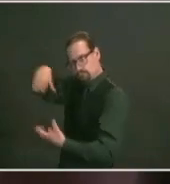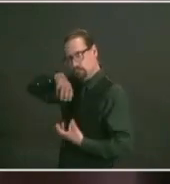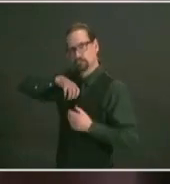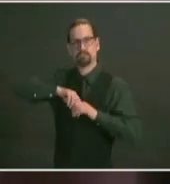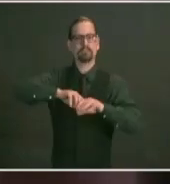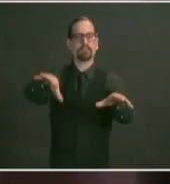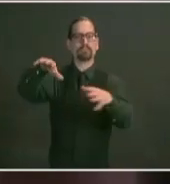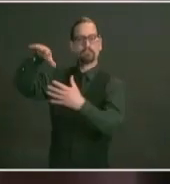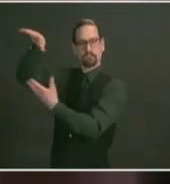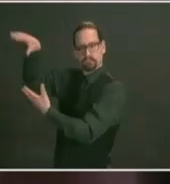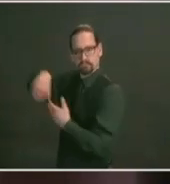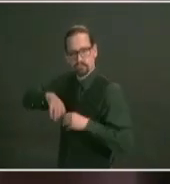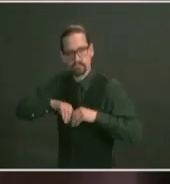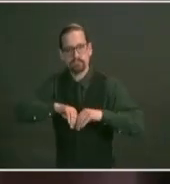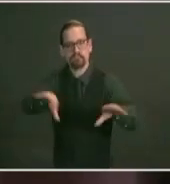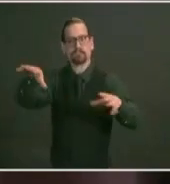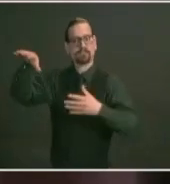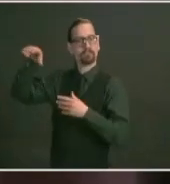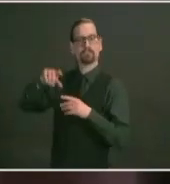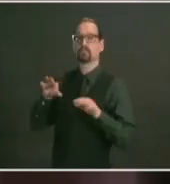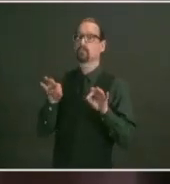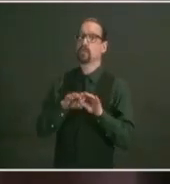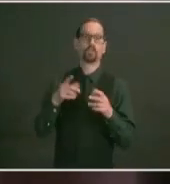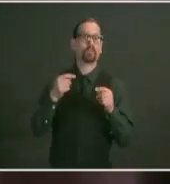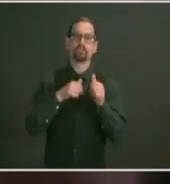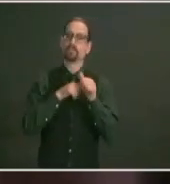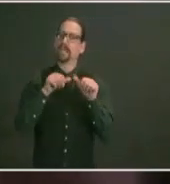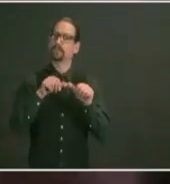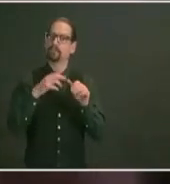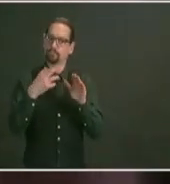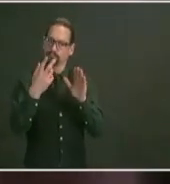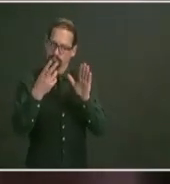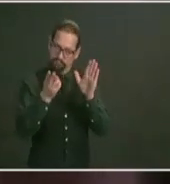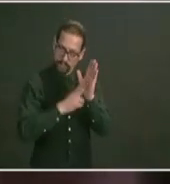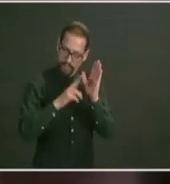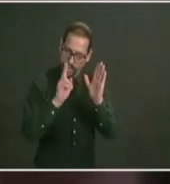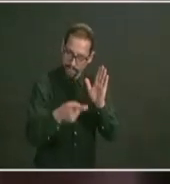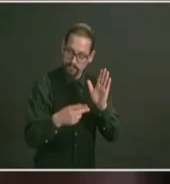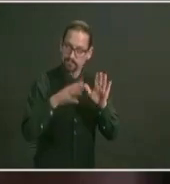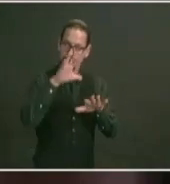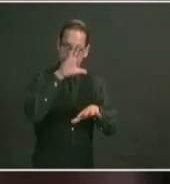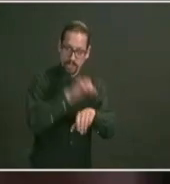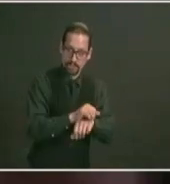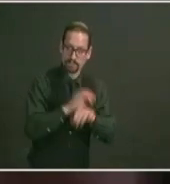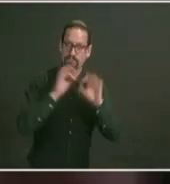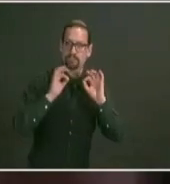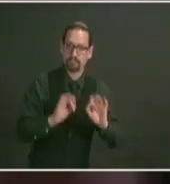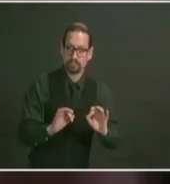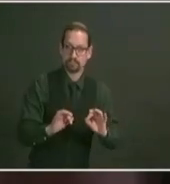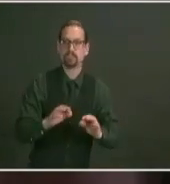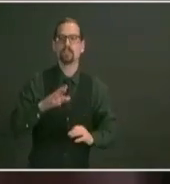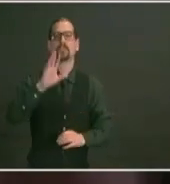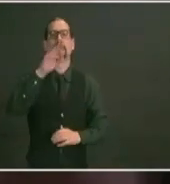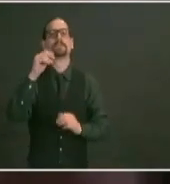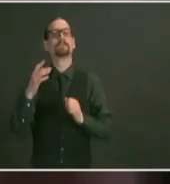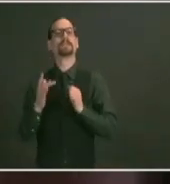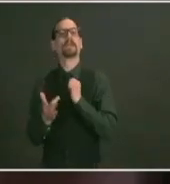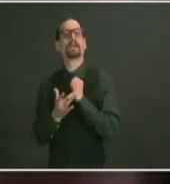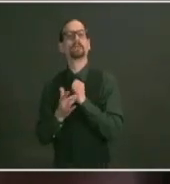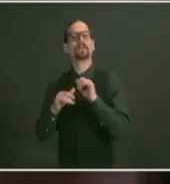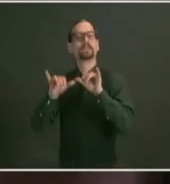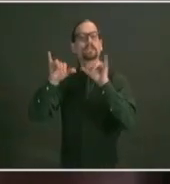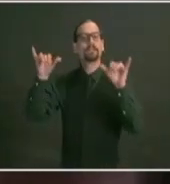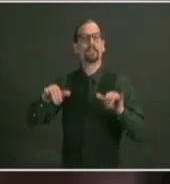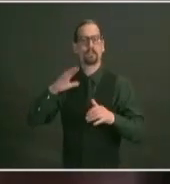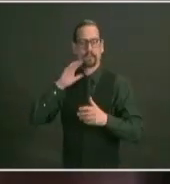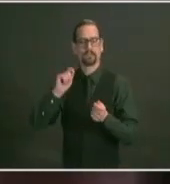registration support service to improve the user experience which is the goal as well i have a